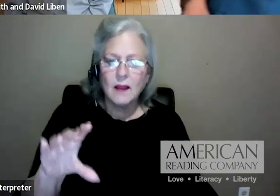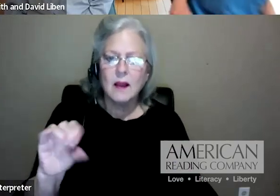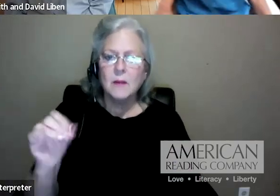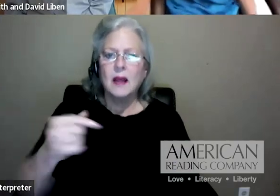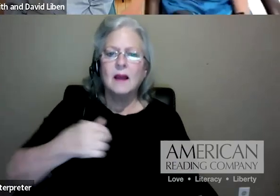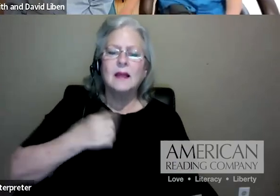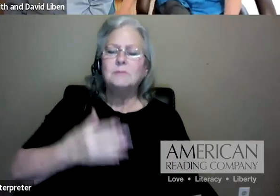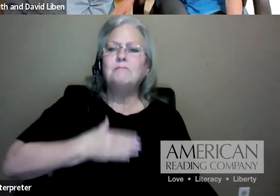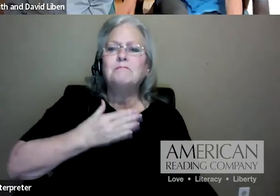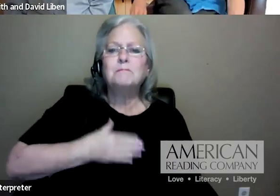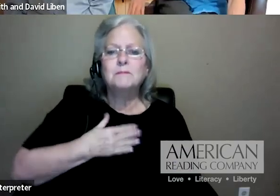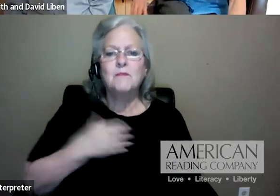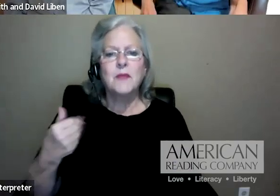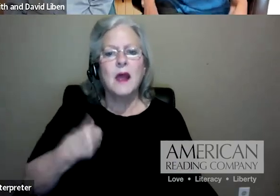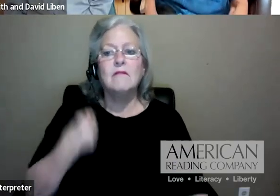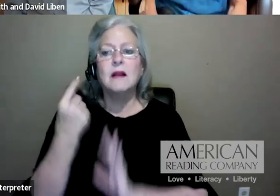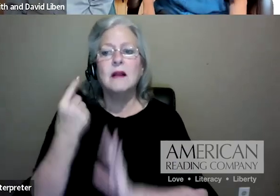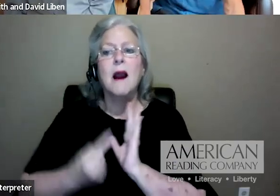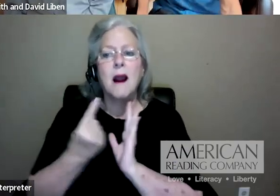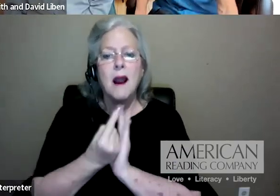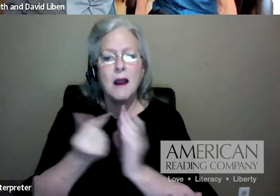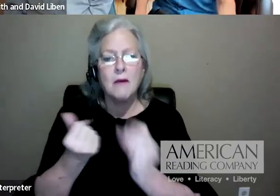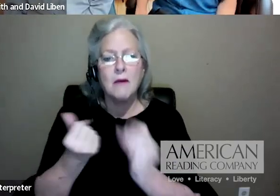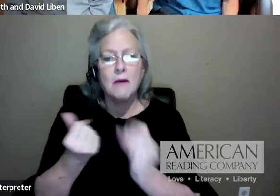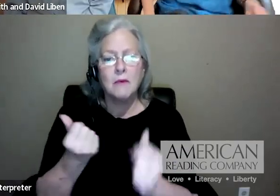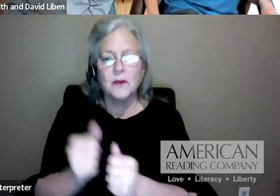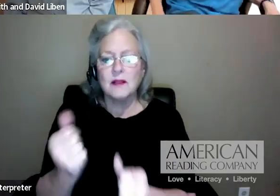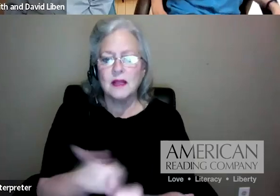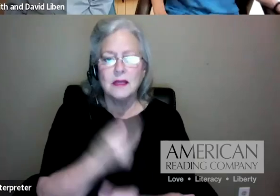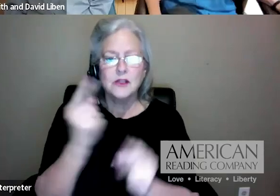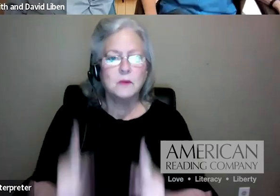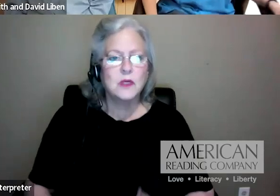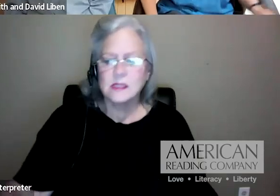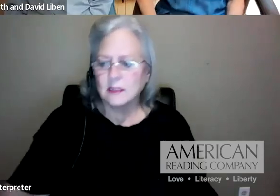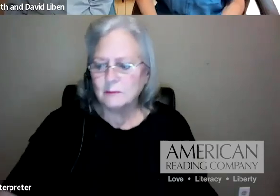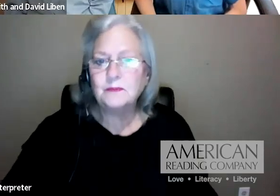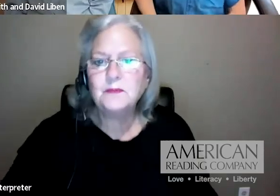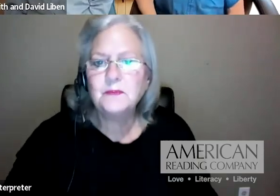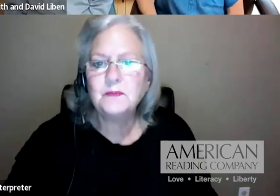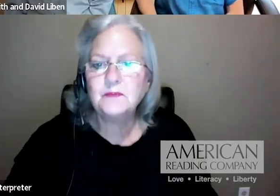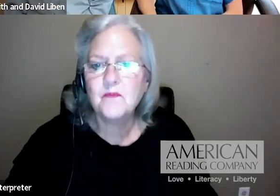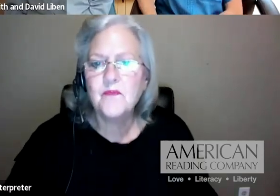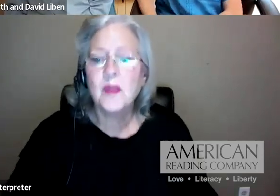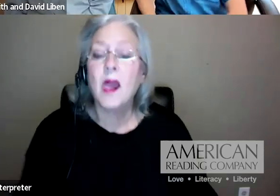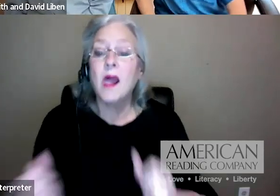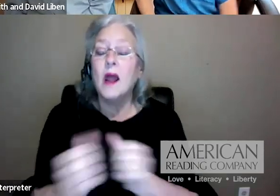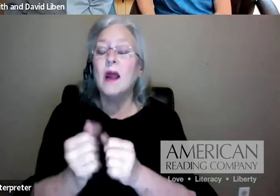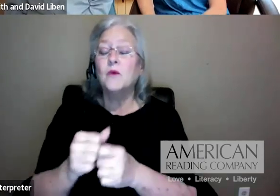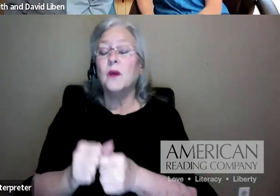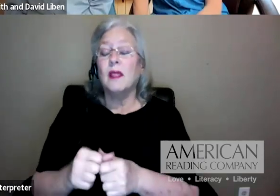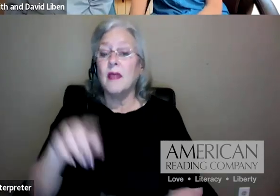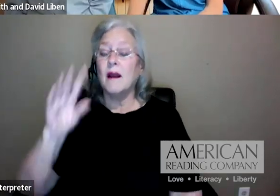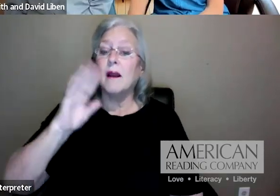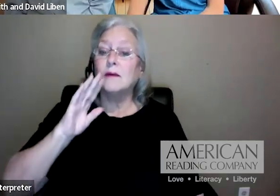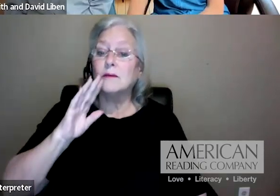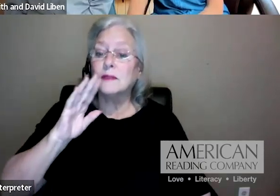hour with all of you and with our speakers, Dave and Meredith Lieben and Sue Pimentel. You're